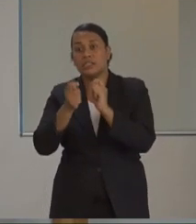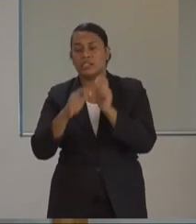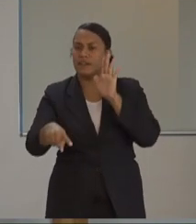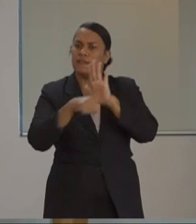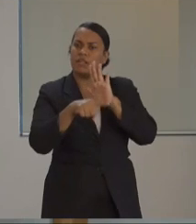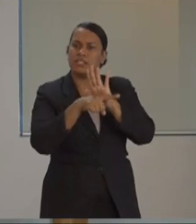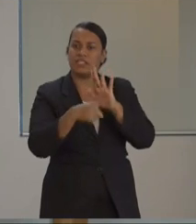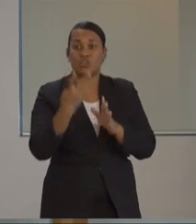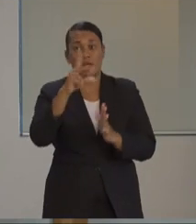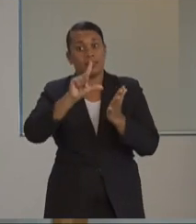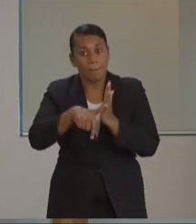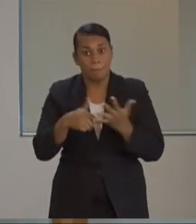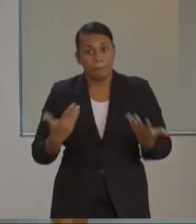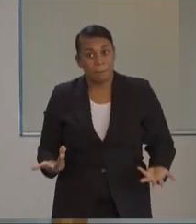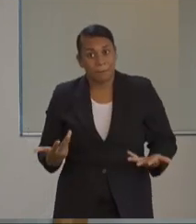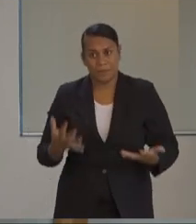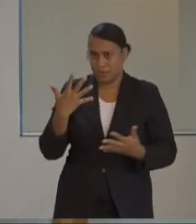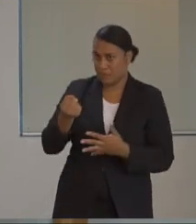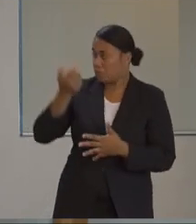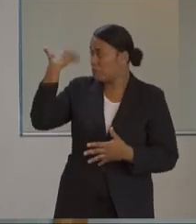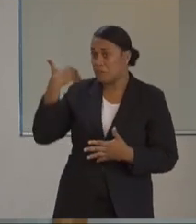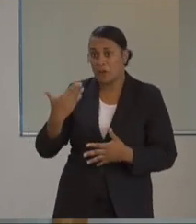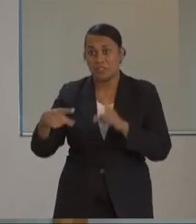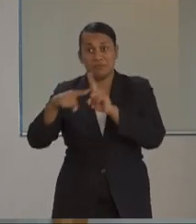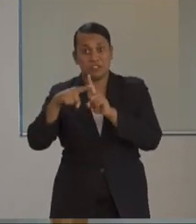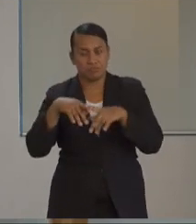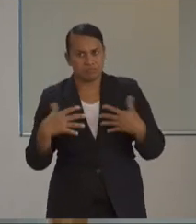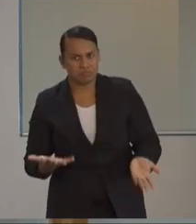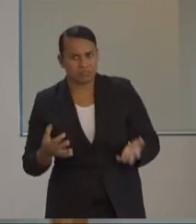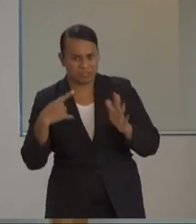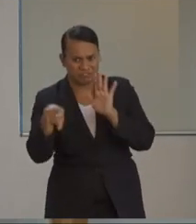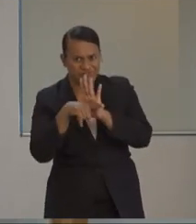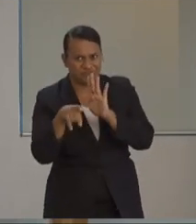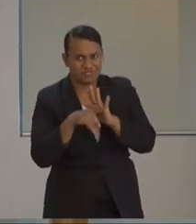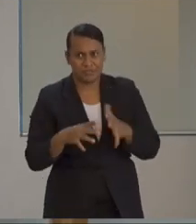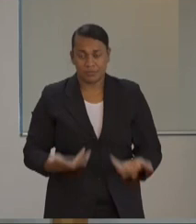which means so far we've got at least a one in six